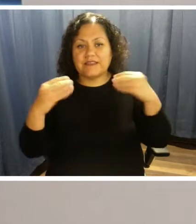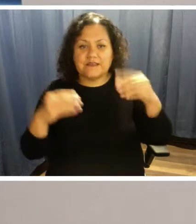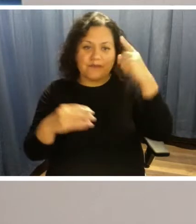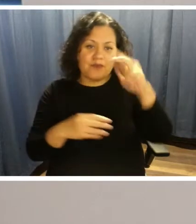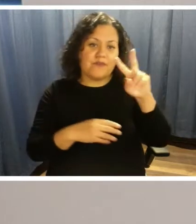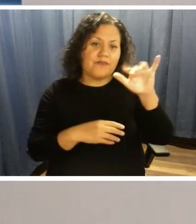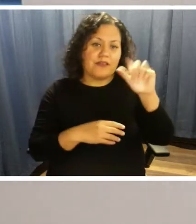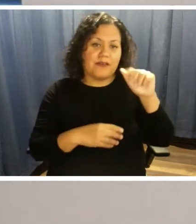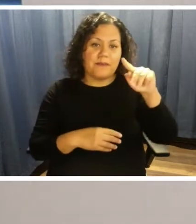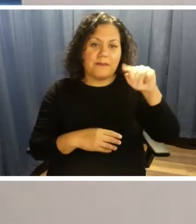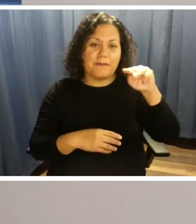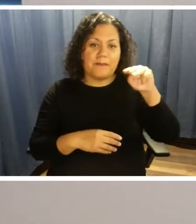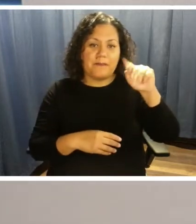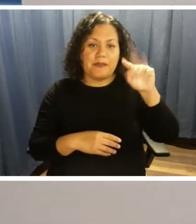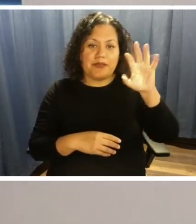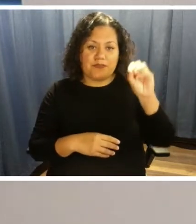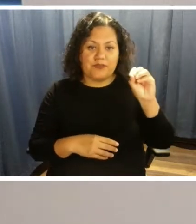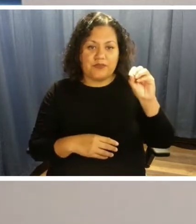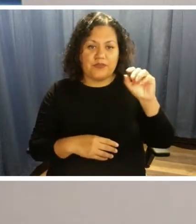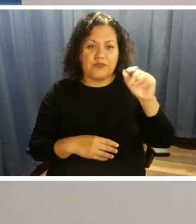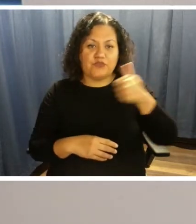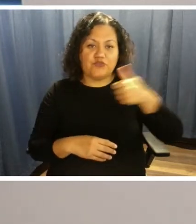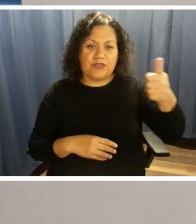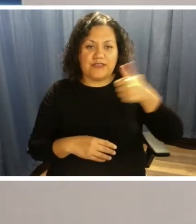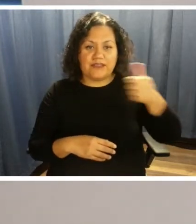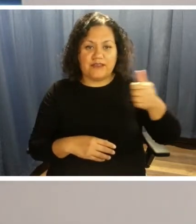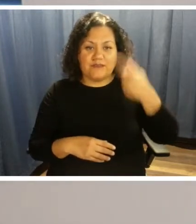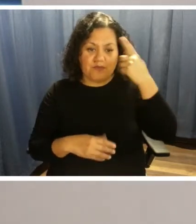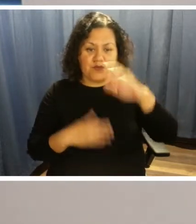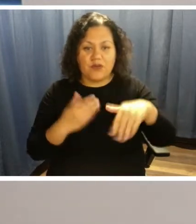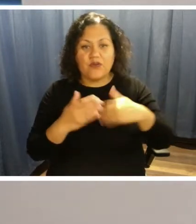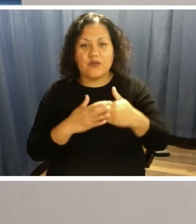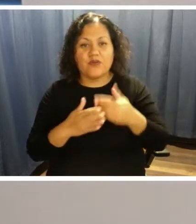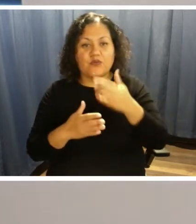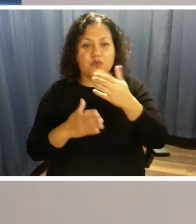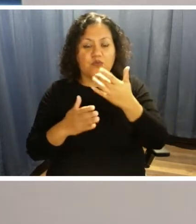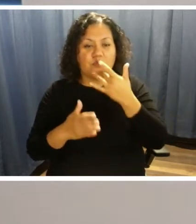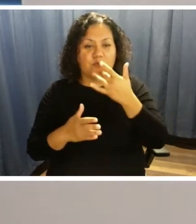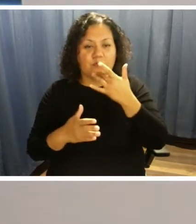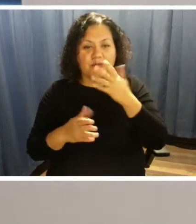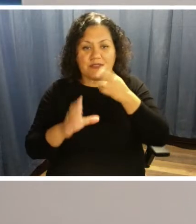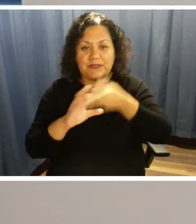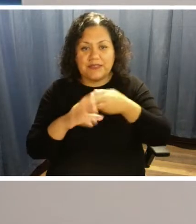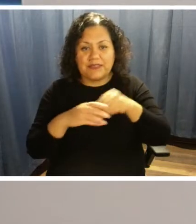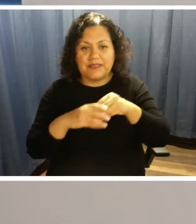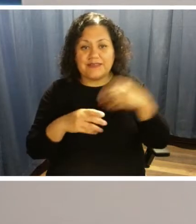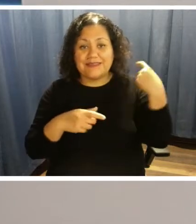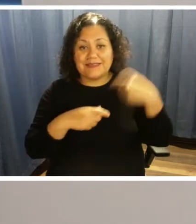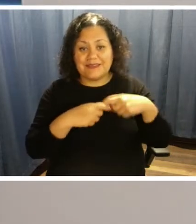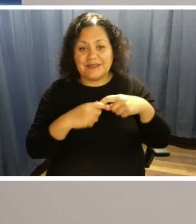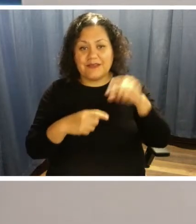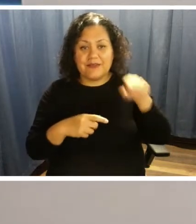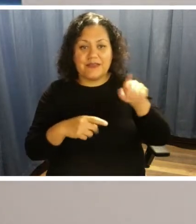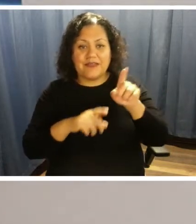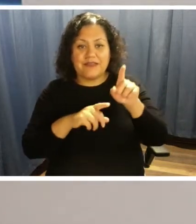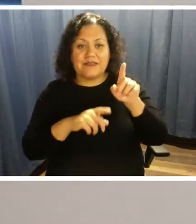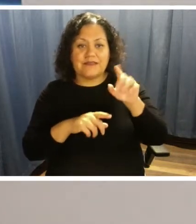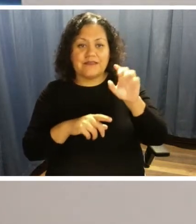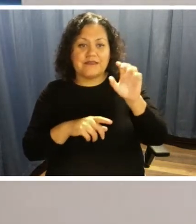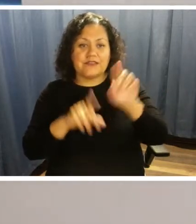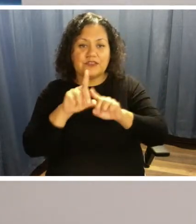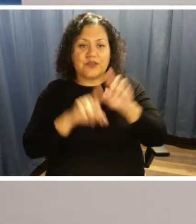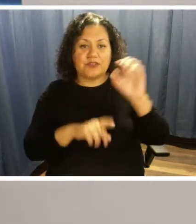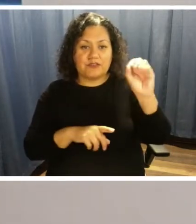Transit. Para todos quien prefieren participar en español, oprima Estrella Cero Ahora para